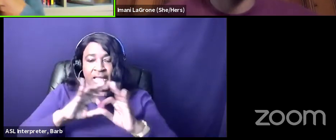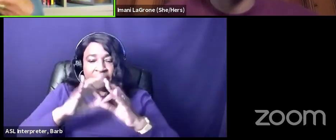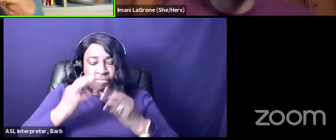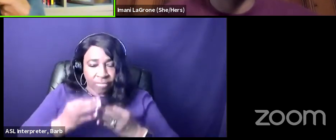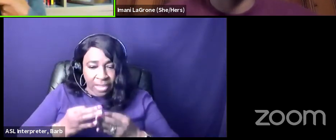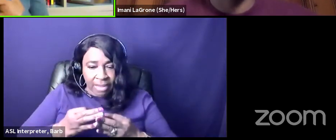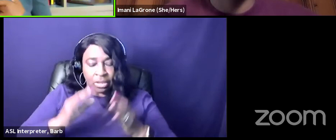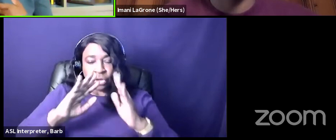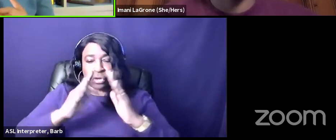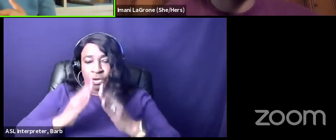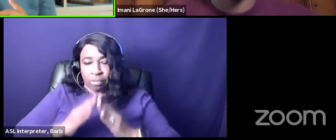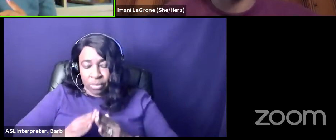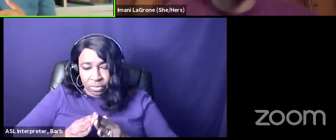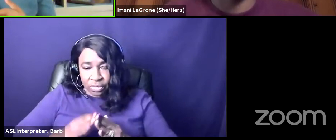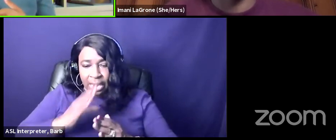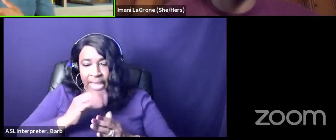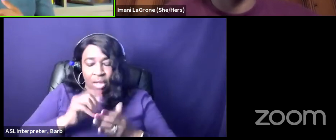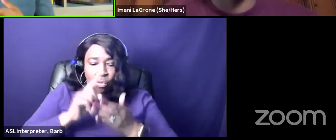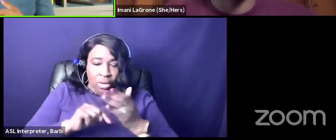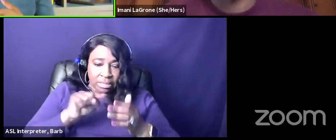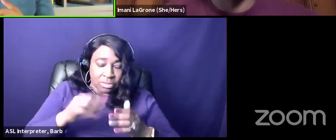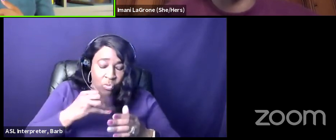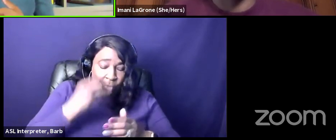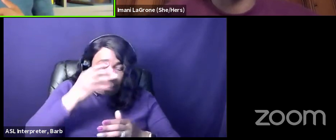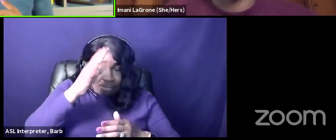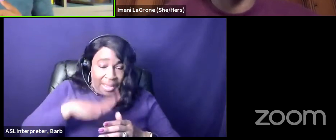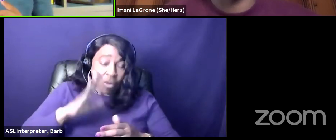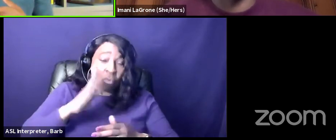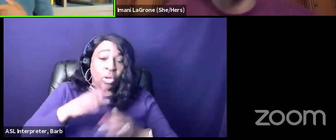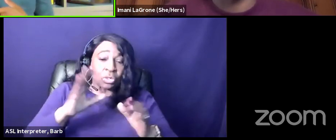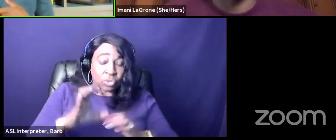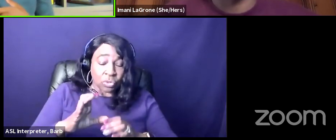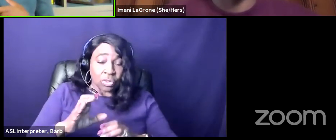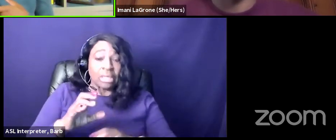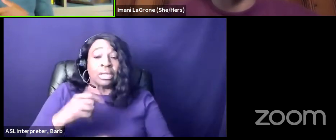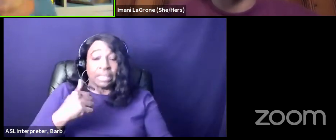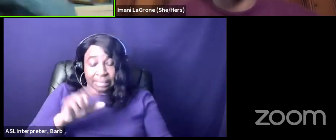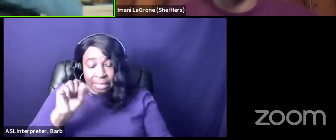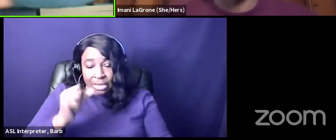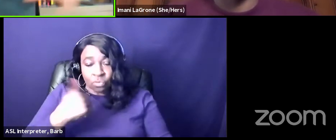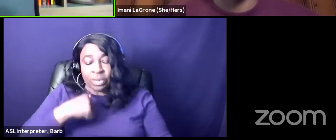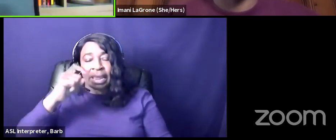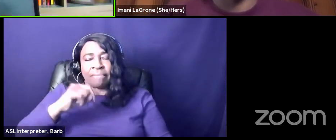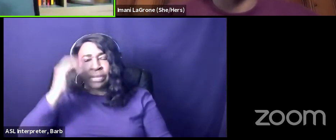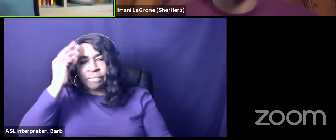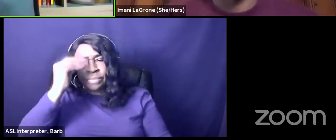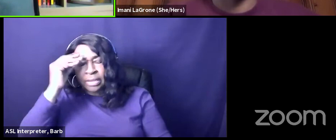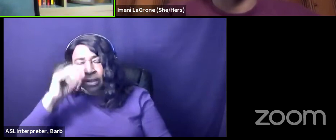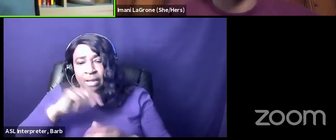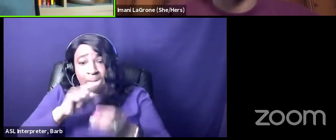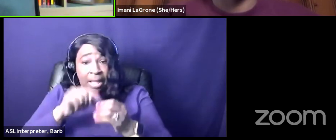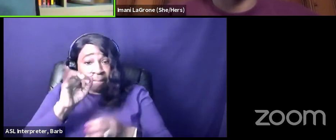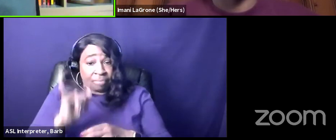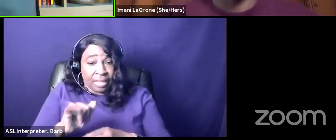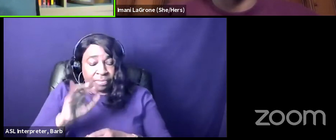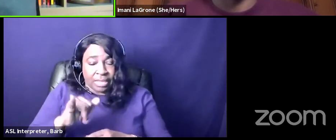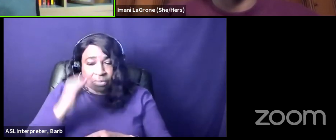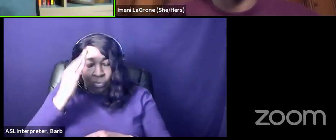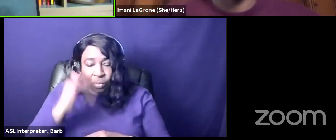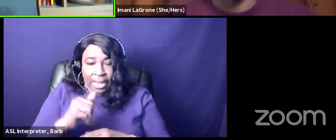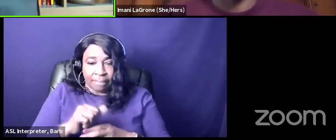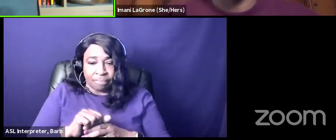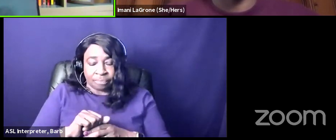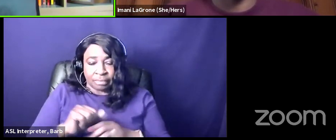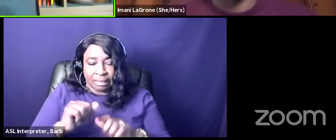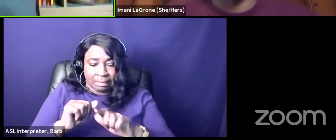our community and what is this white man going to do we do we have to think about that and that's why hardcore leftist